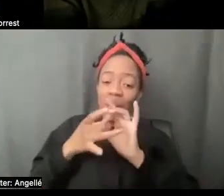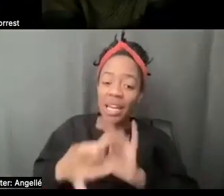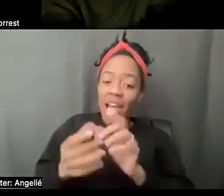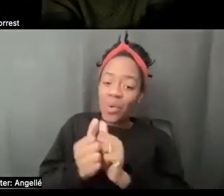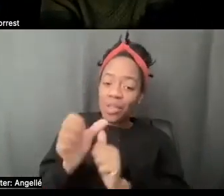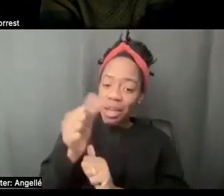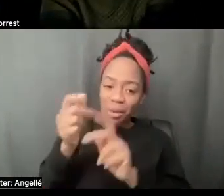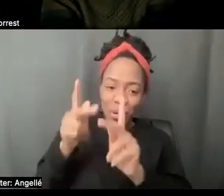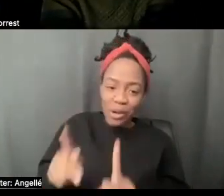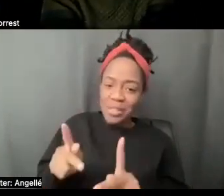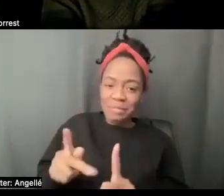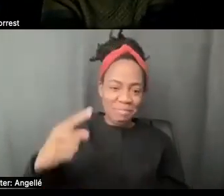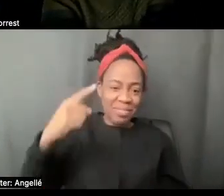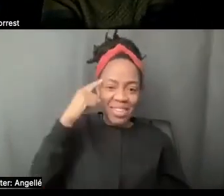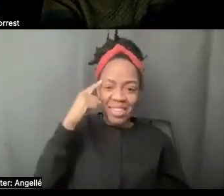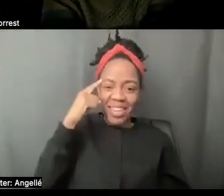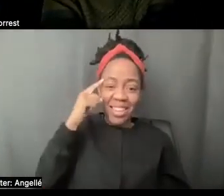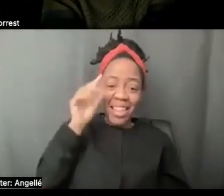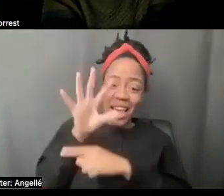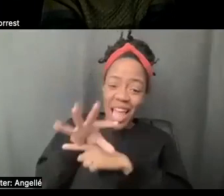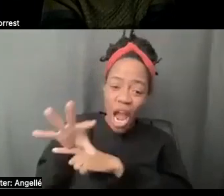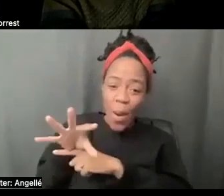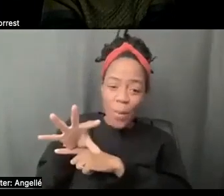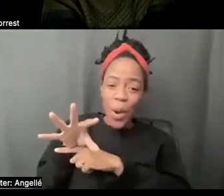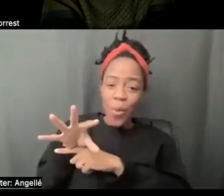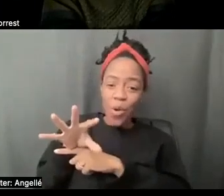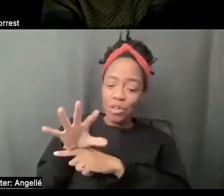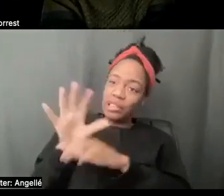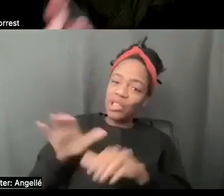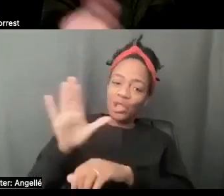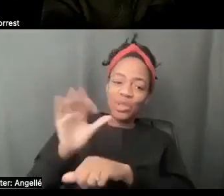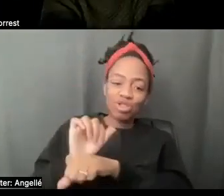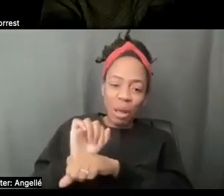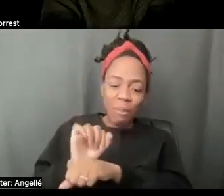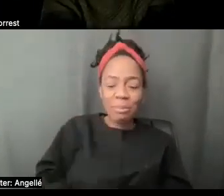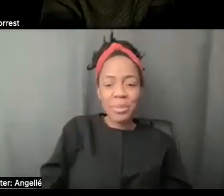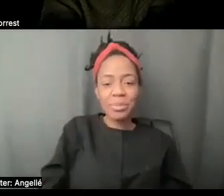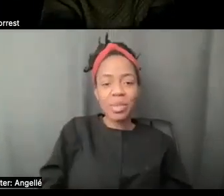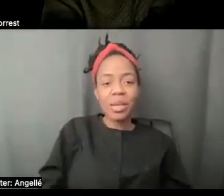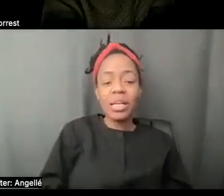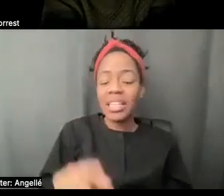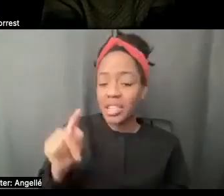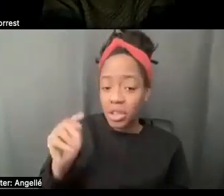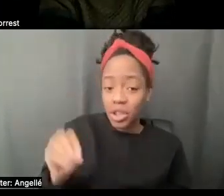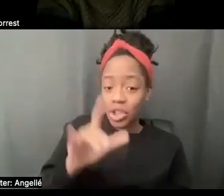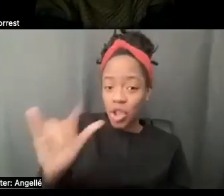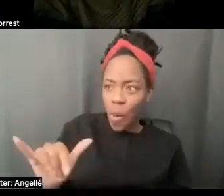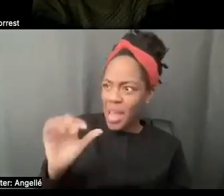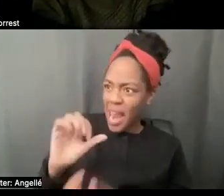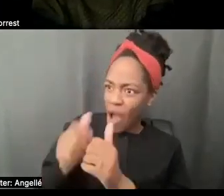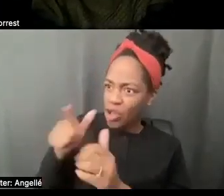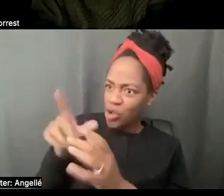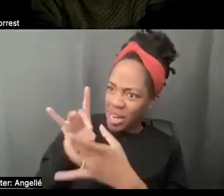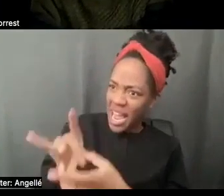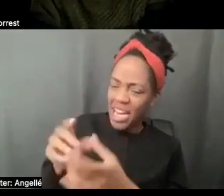person, I think the camera will, will do its job. and, and Toby, how you connected to Abigail. I mean,